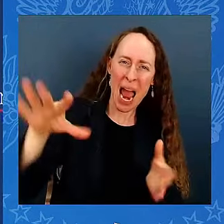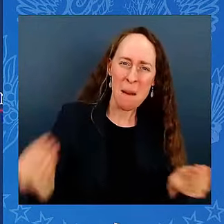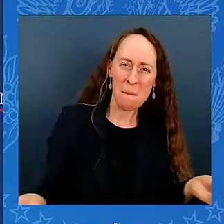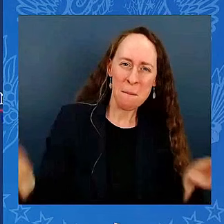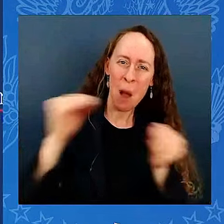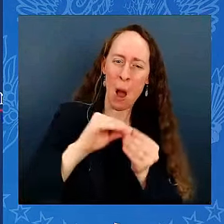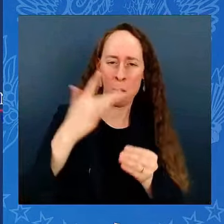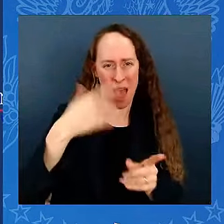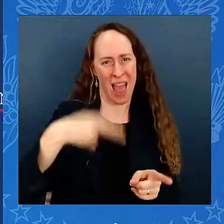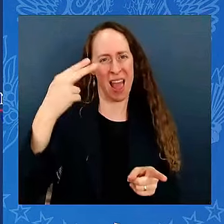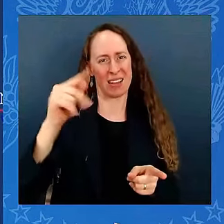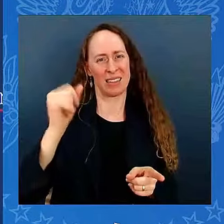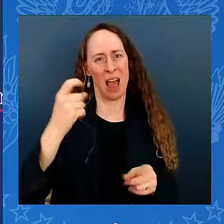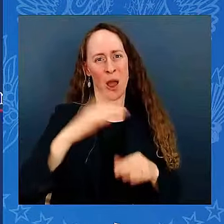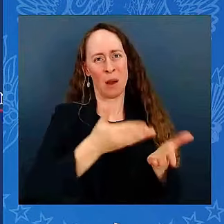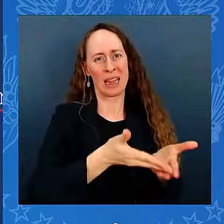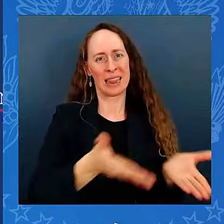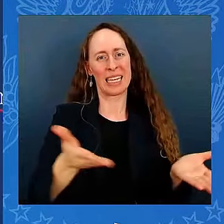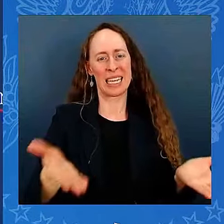Give me a break.